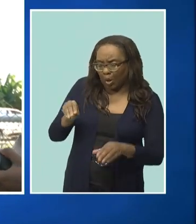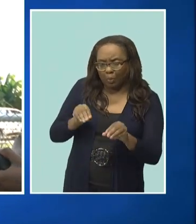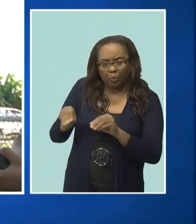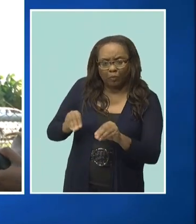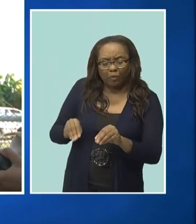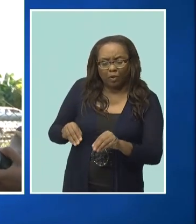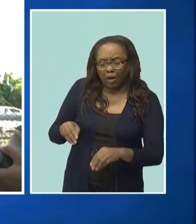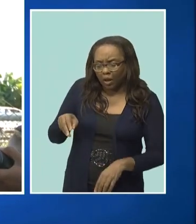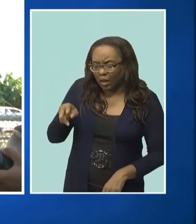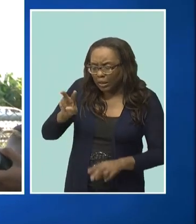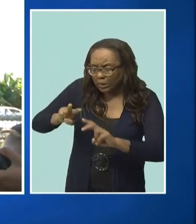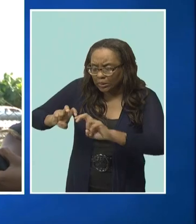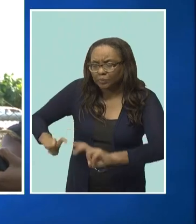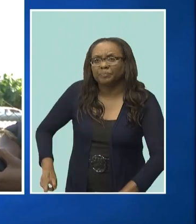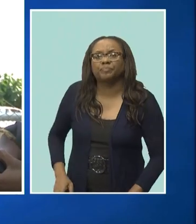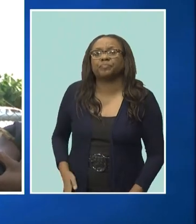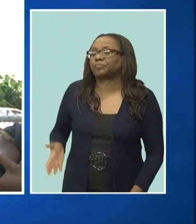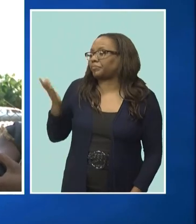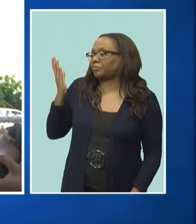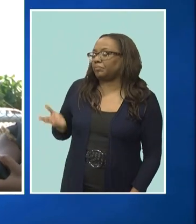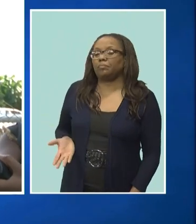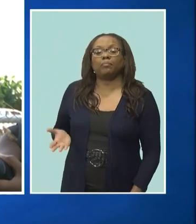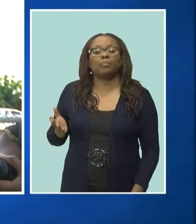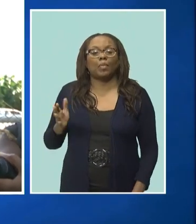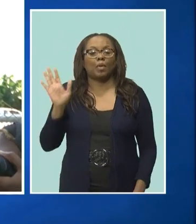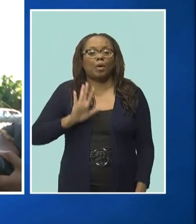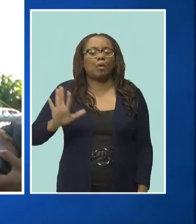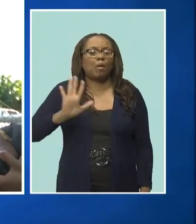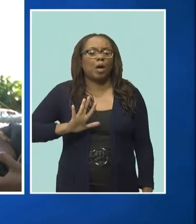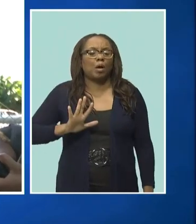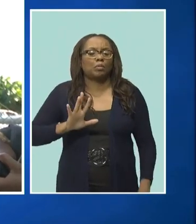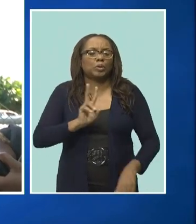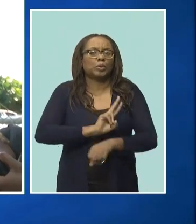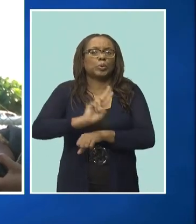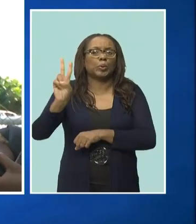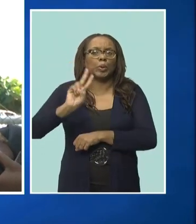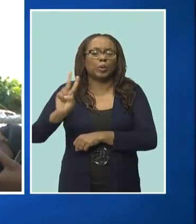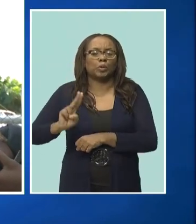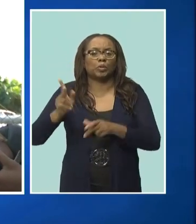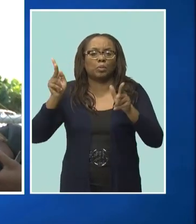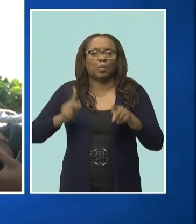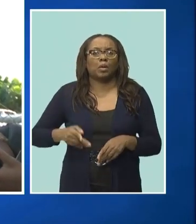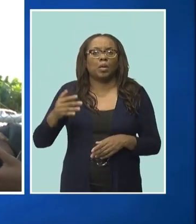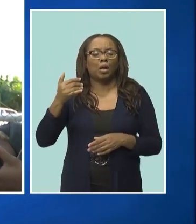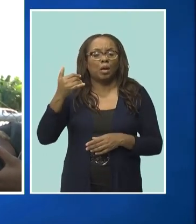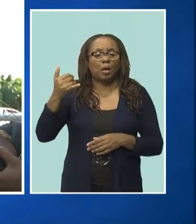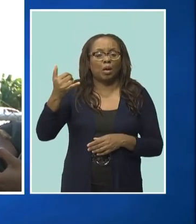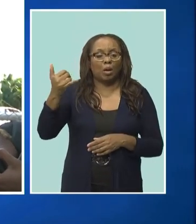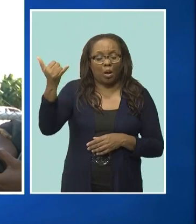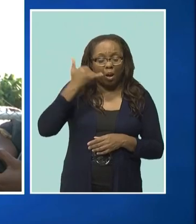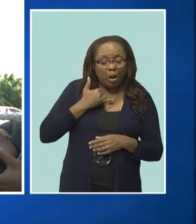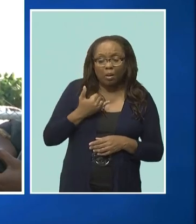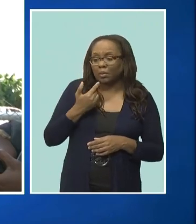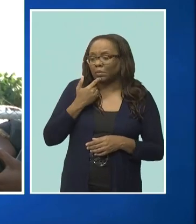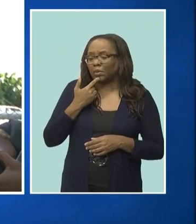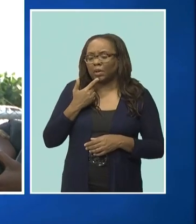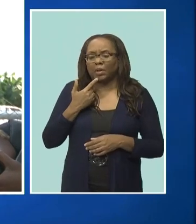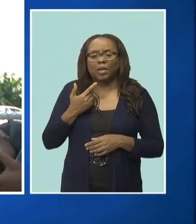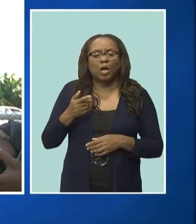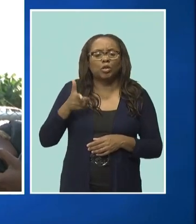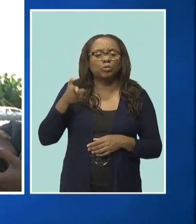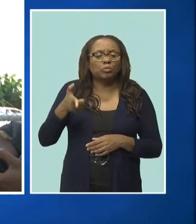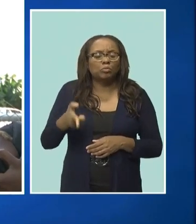operations control room received a call. The caller explained that there was a shooting in the area of Bush Hall,